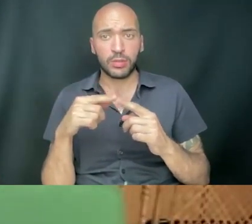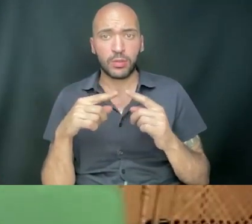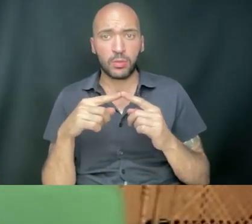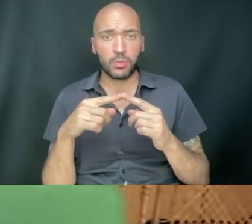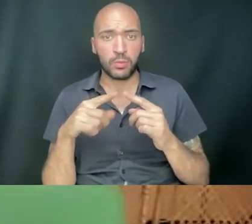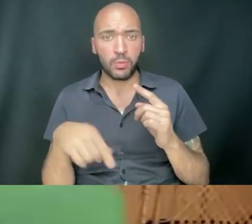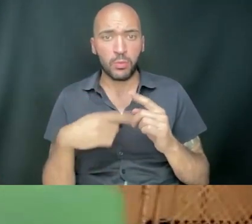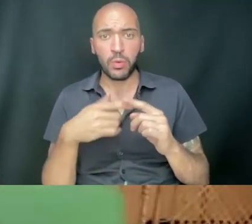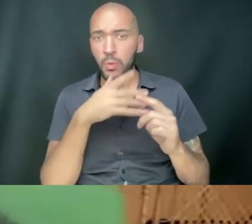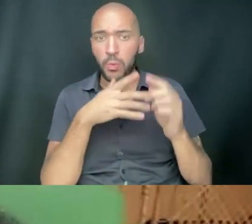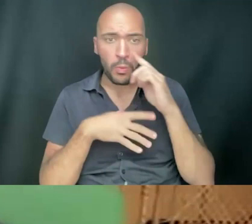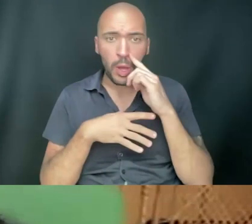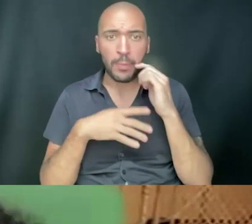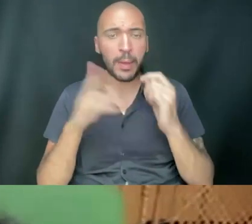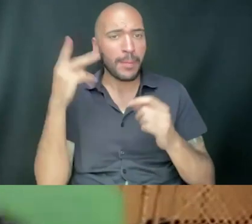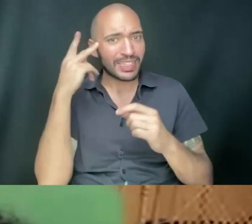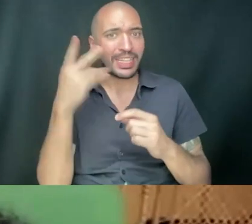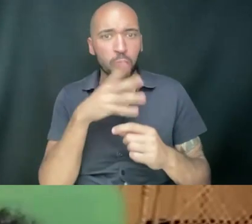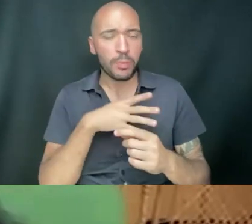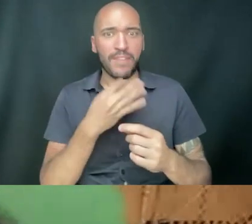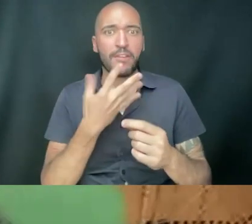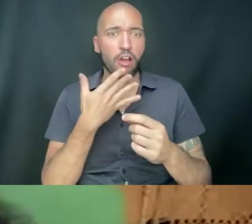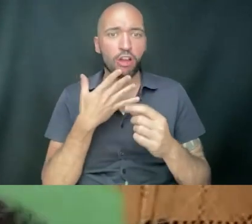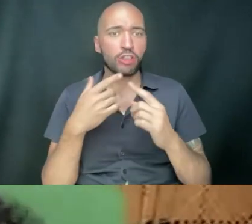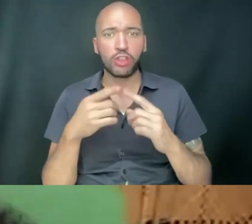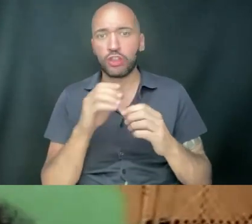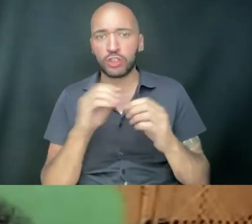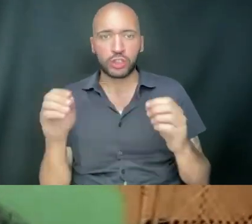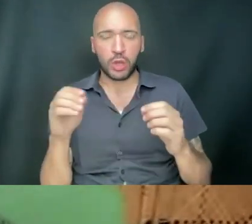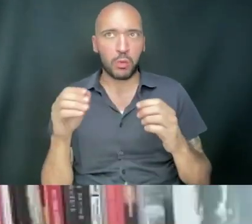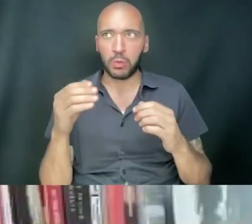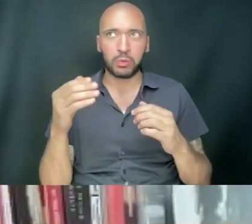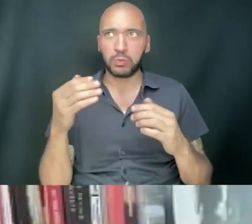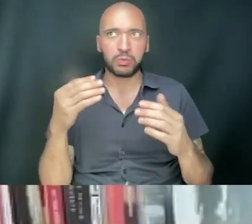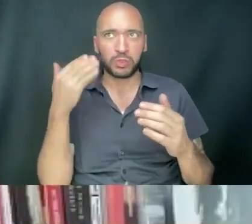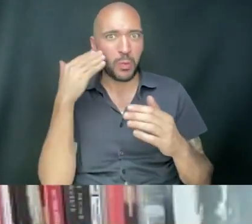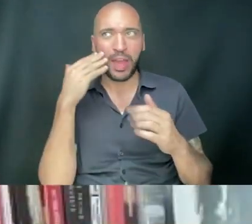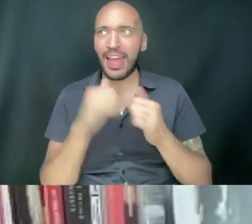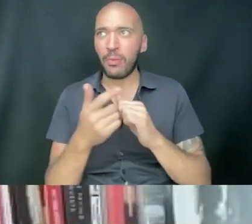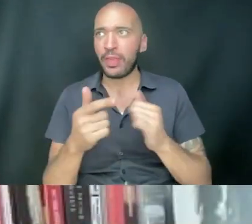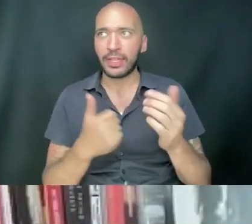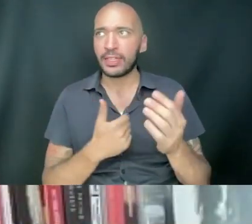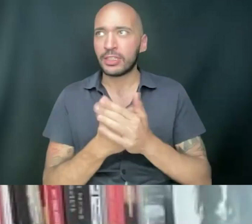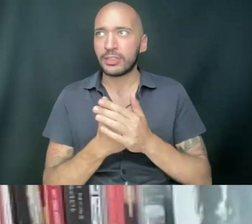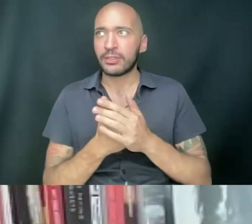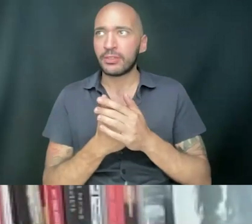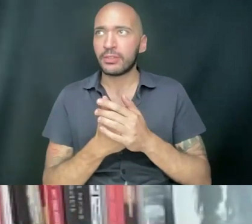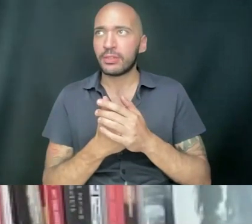and women who are politicized, politicized women of color come together, there is no knowing. Right? How they can shift the world.